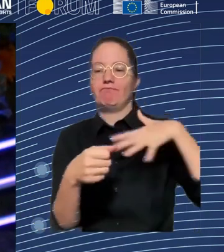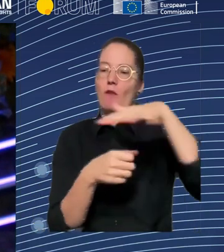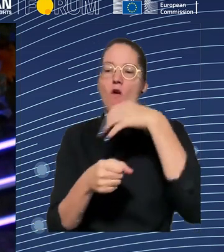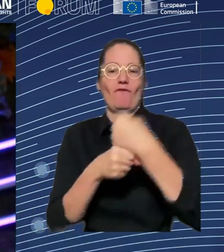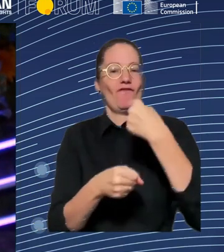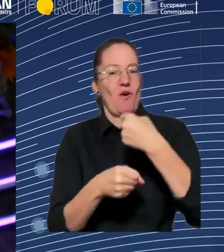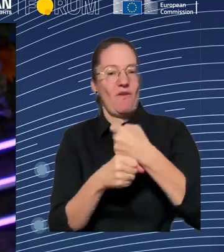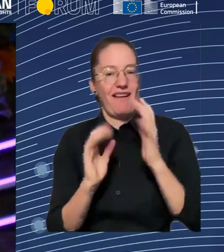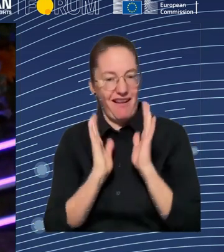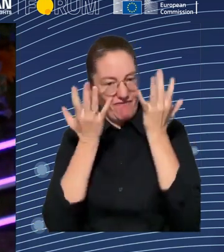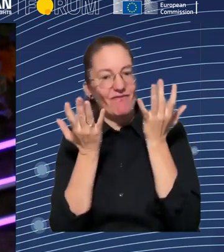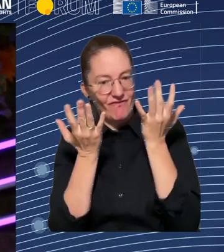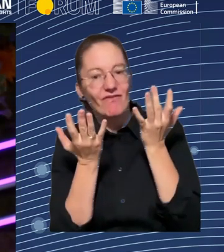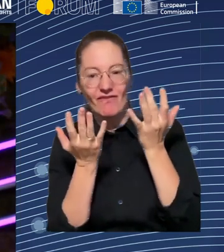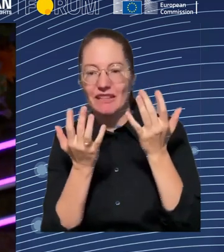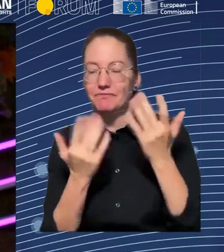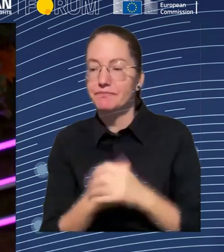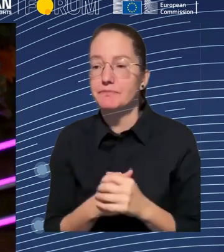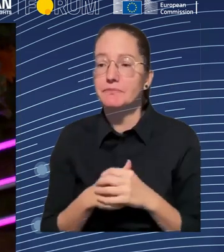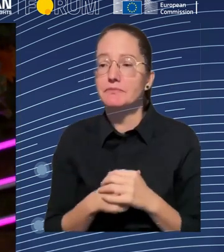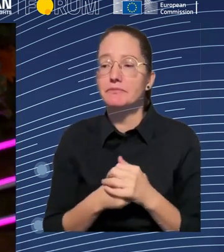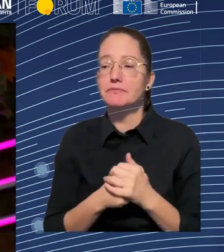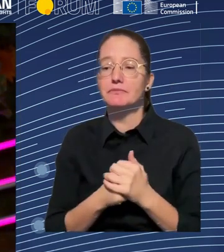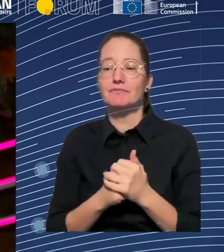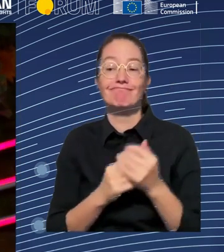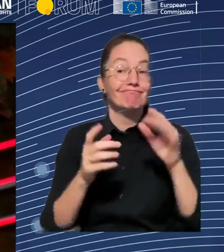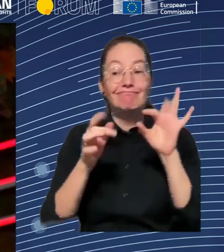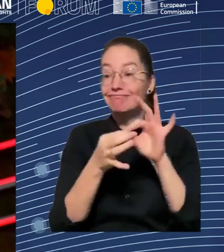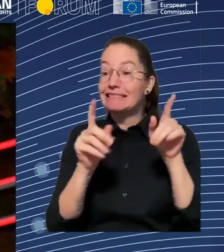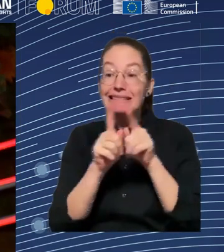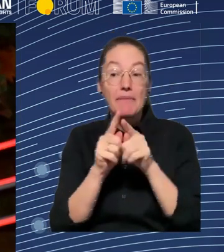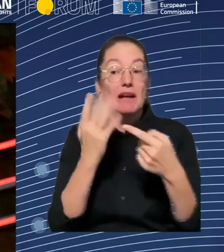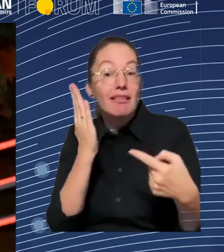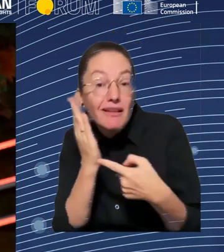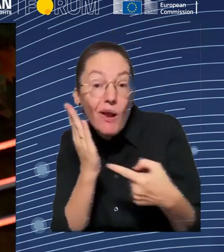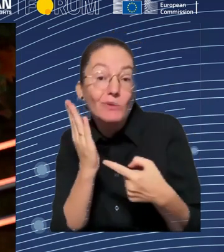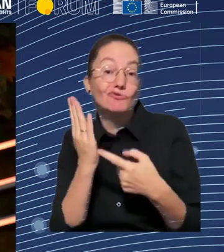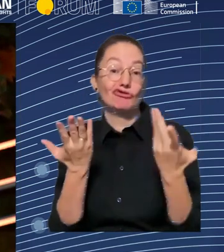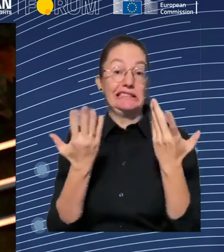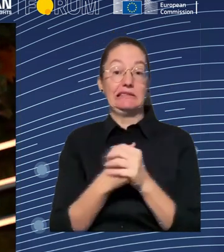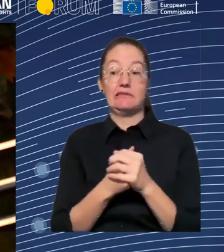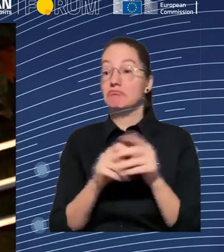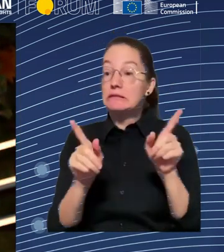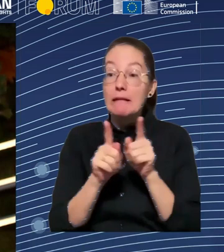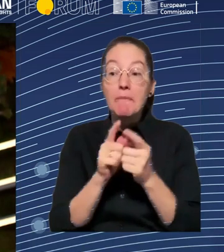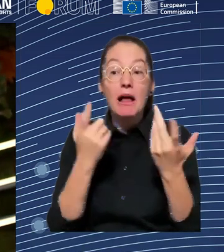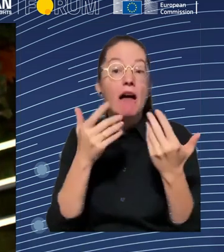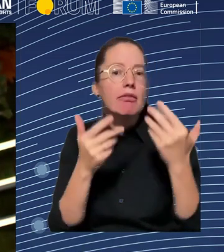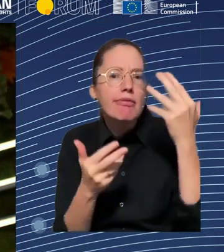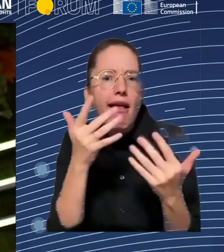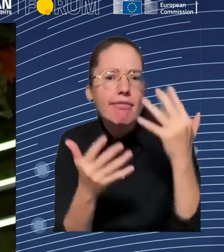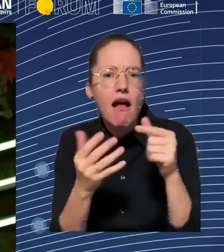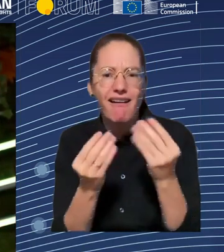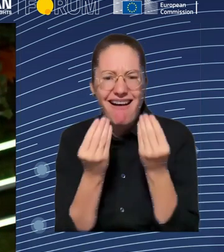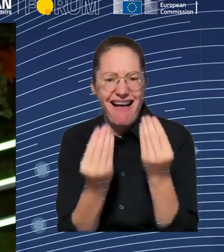just looking again at data, unions tend to be mostly representing workers